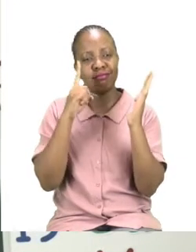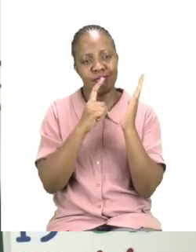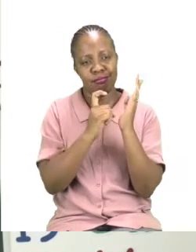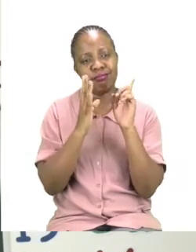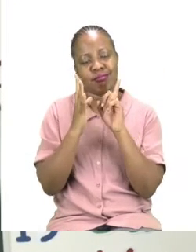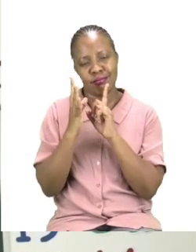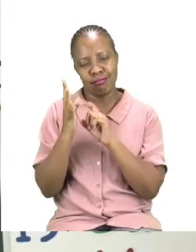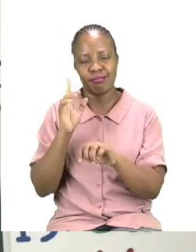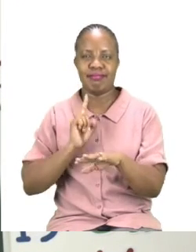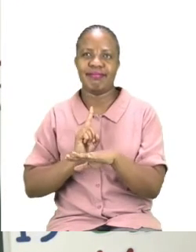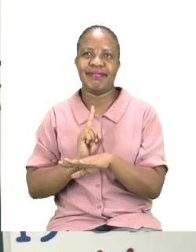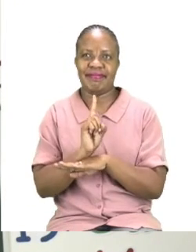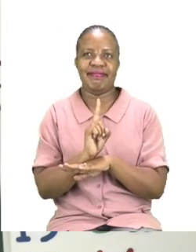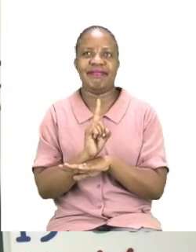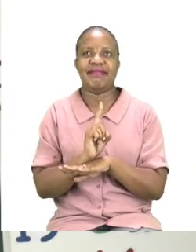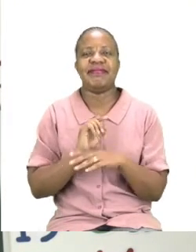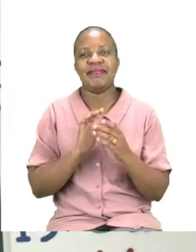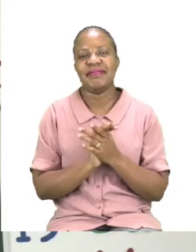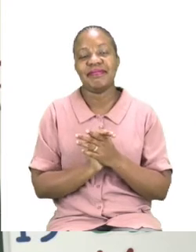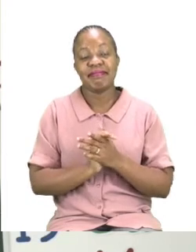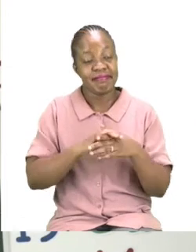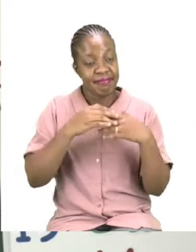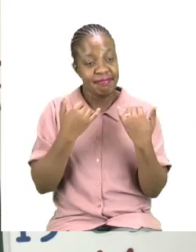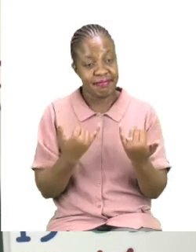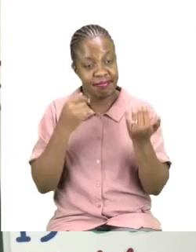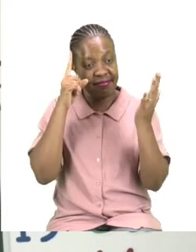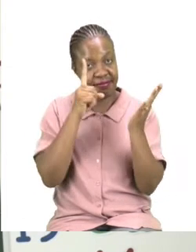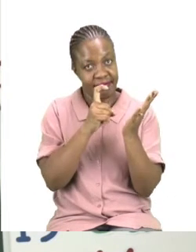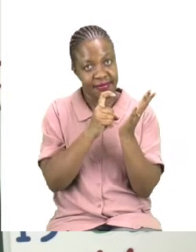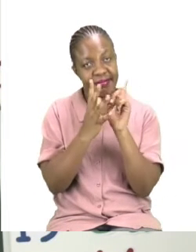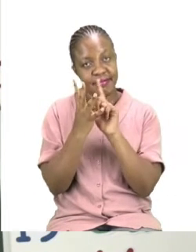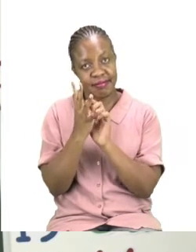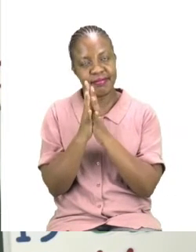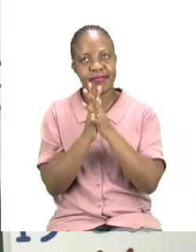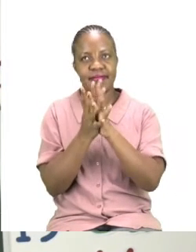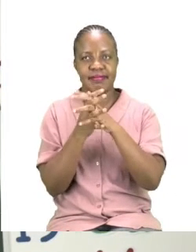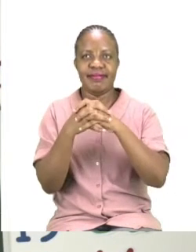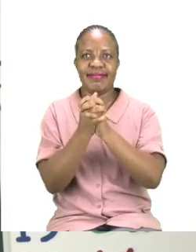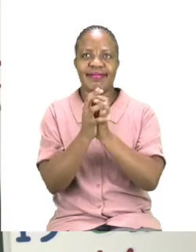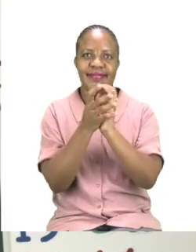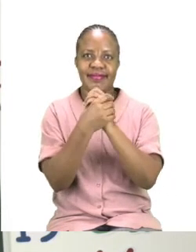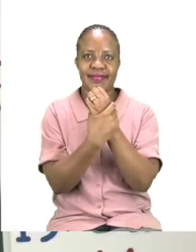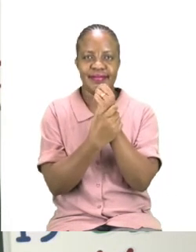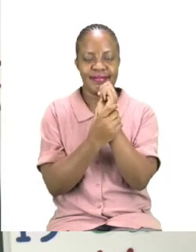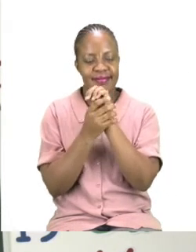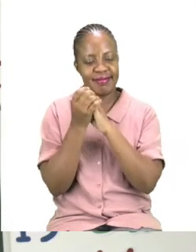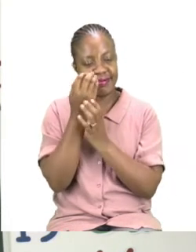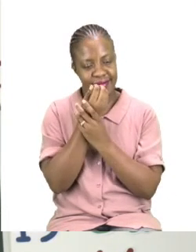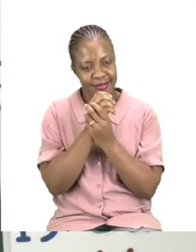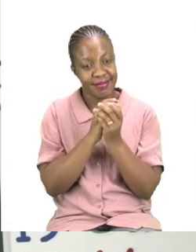to sanitize. So take your sanitizer and rub your hands. Remember when we